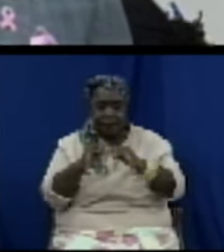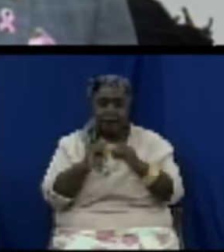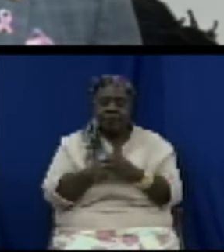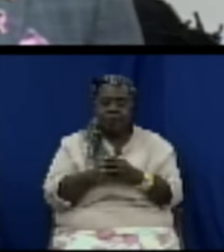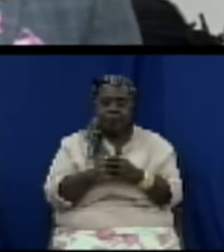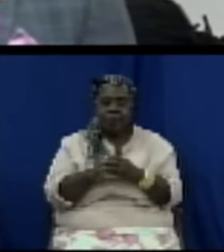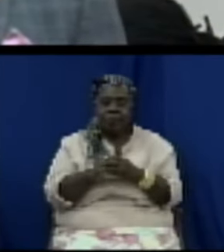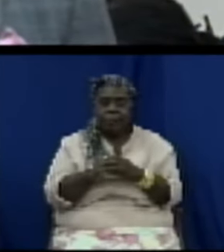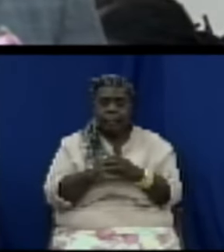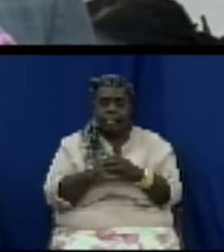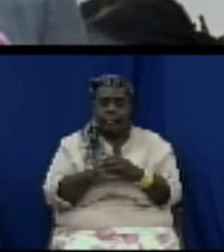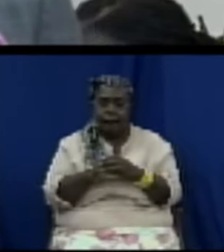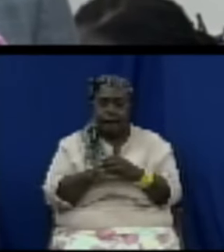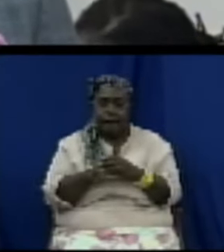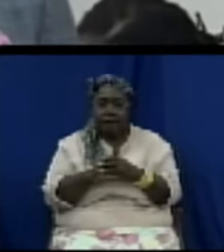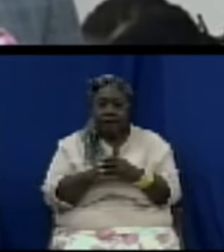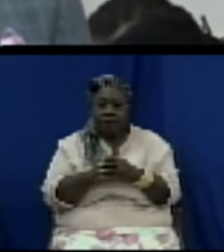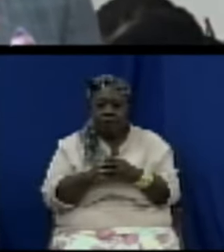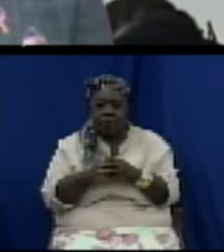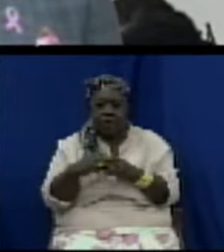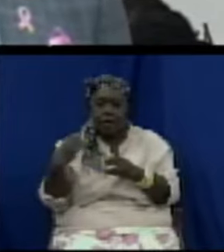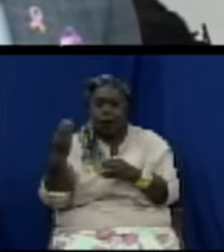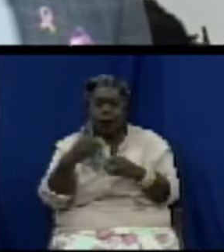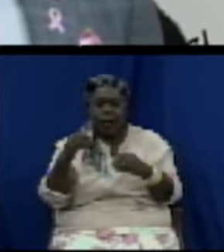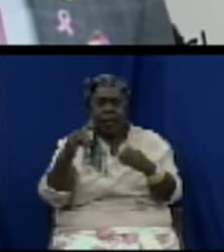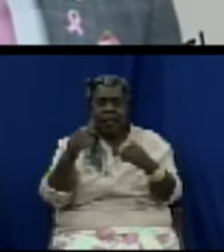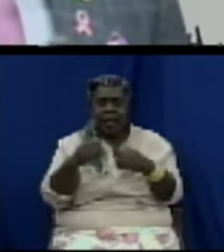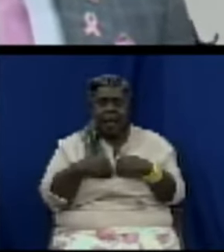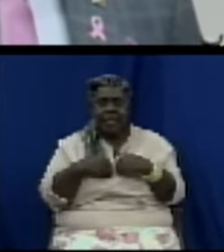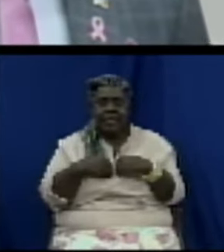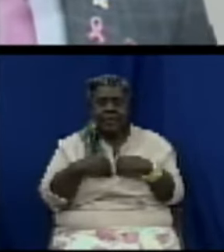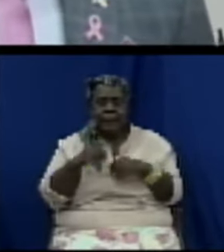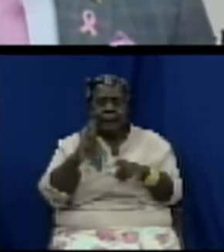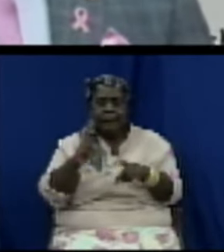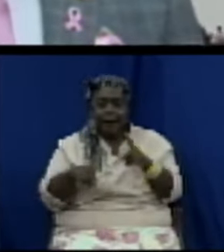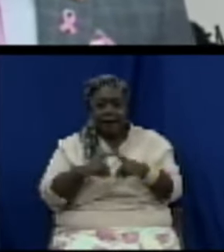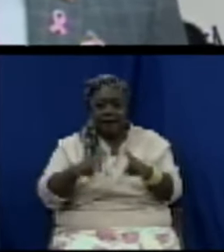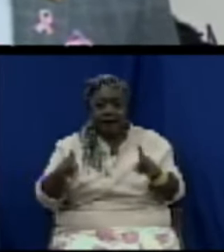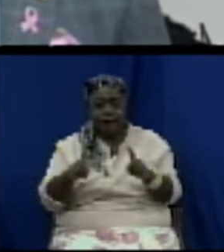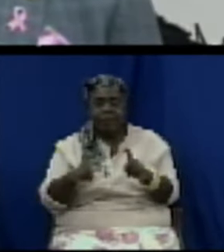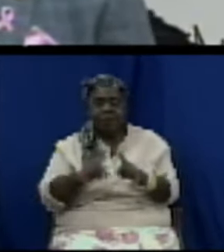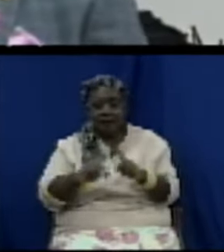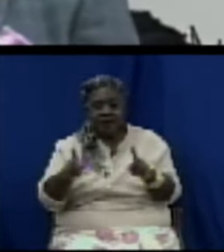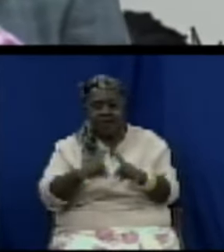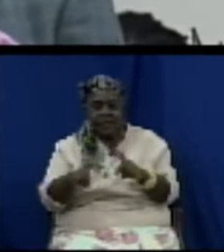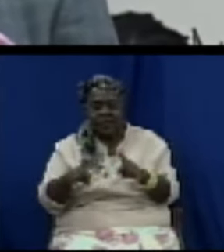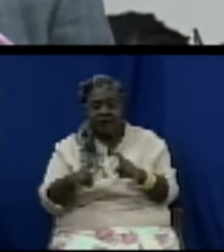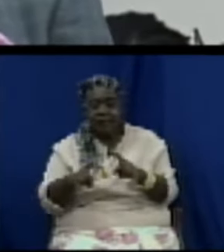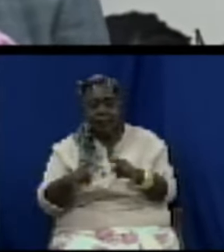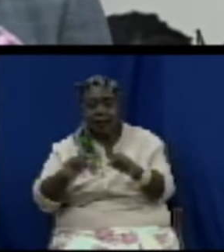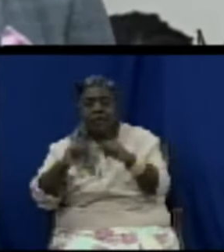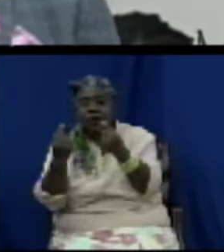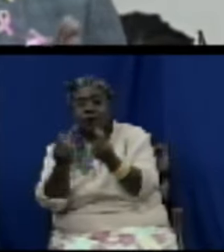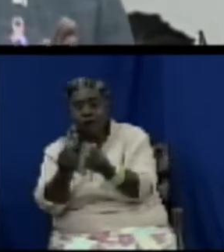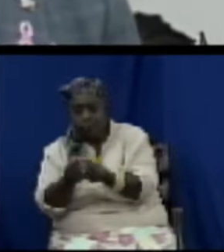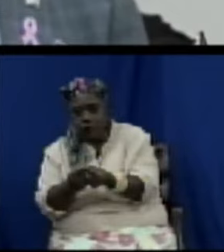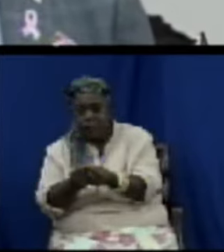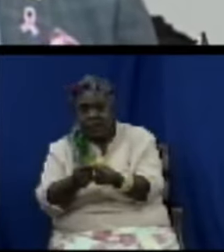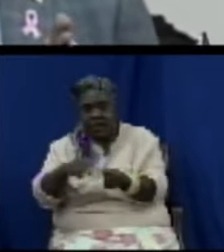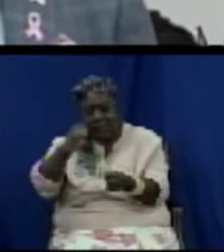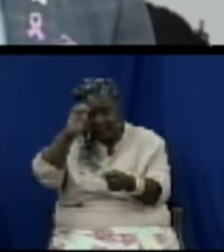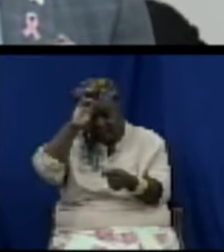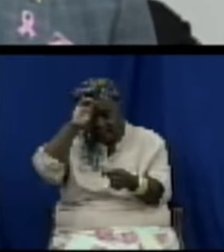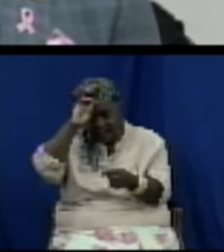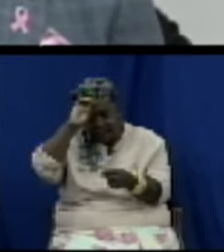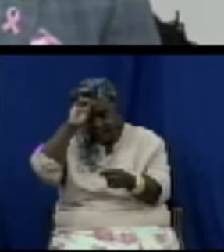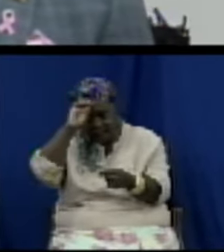also had from Ministry of National Security, Education, Health, and so forth, this is not just national security. We are dealing with human